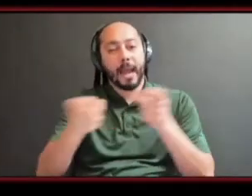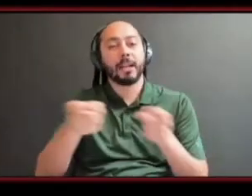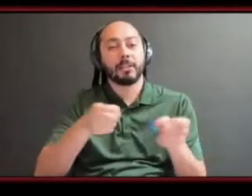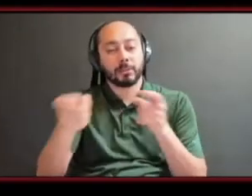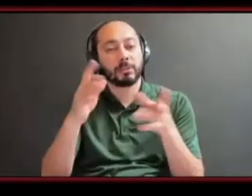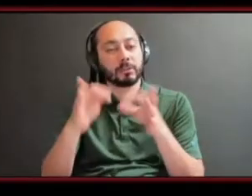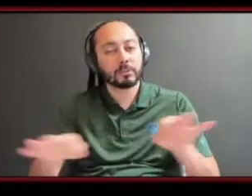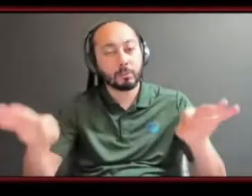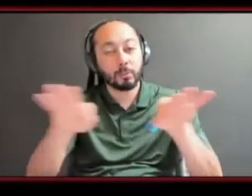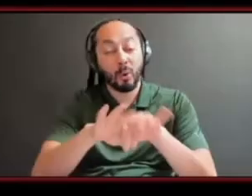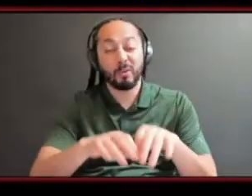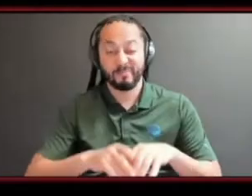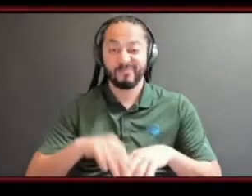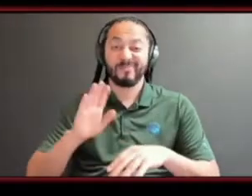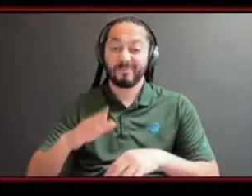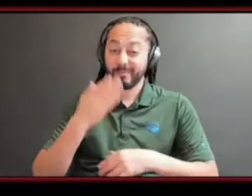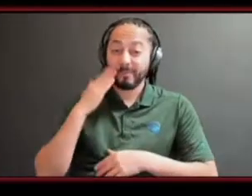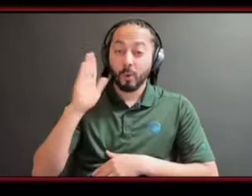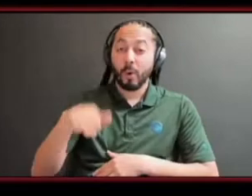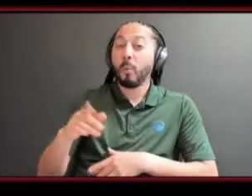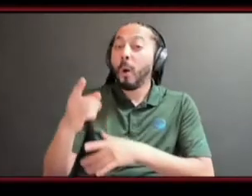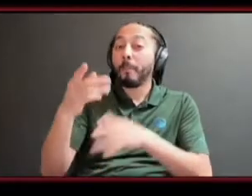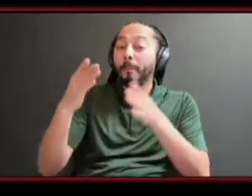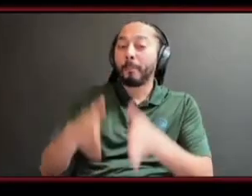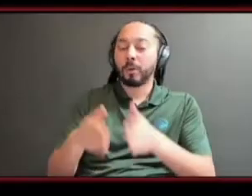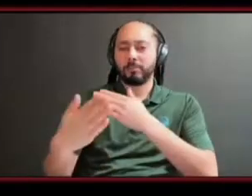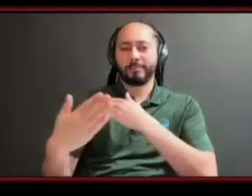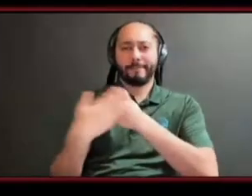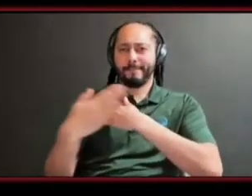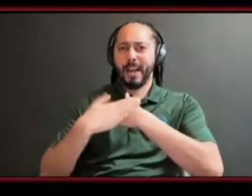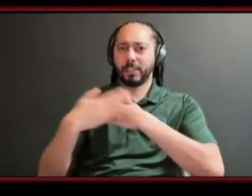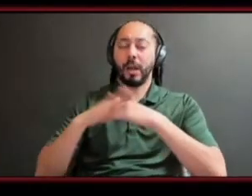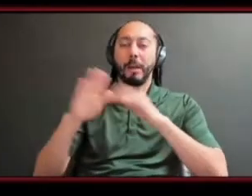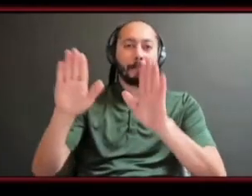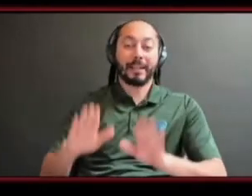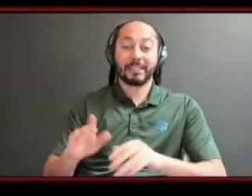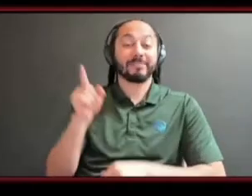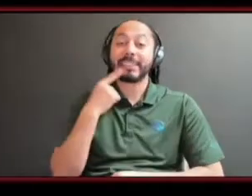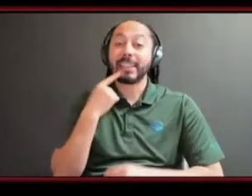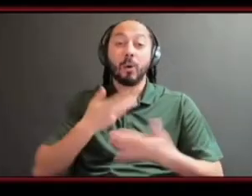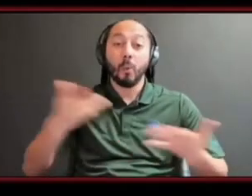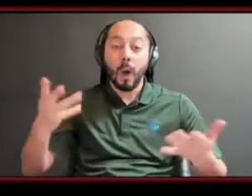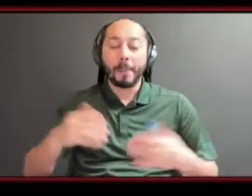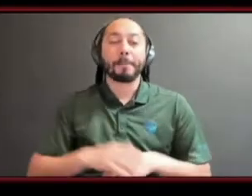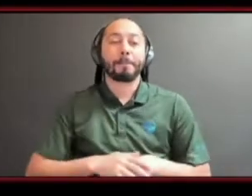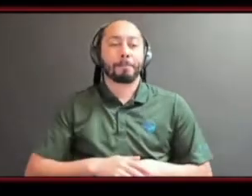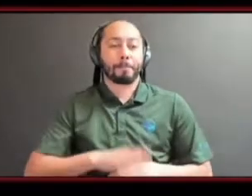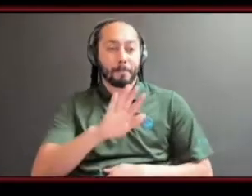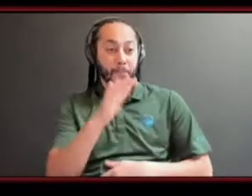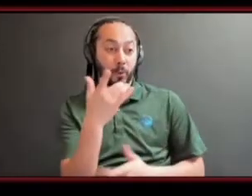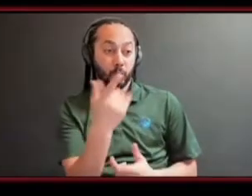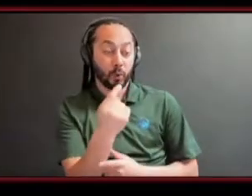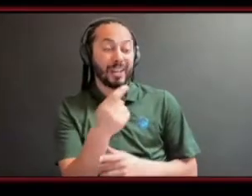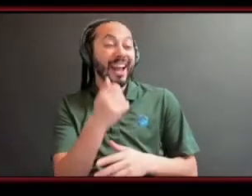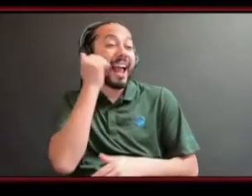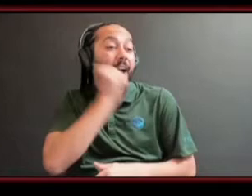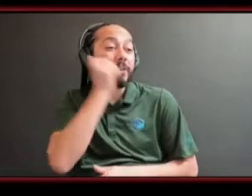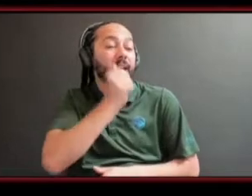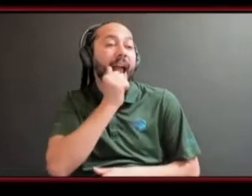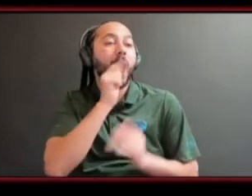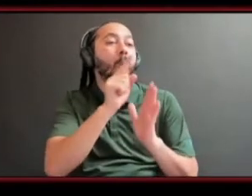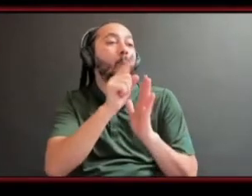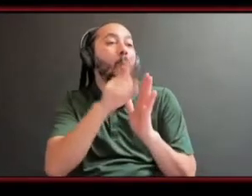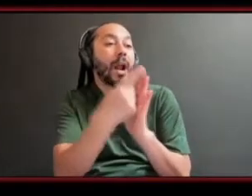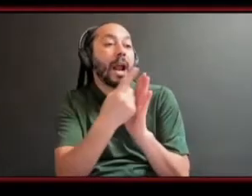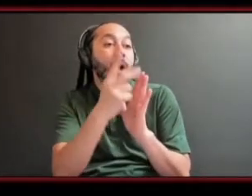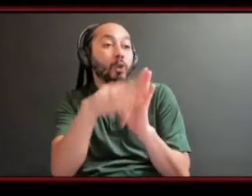was going to open my private practice was take one to two hours out of your day and only focus on your business if you can do